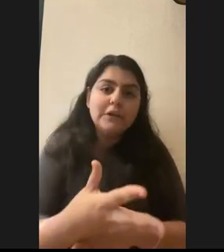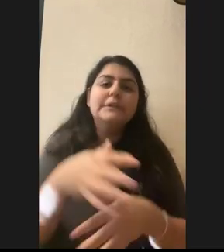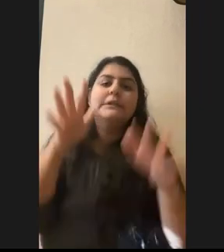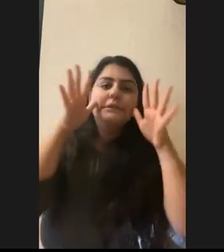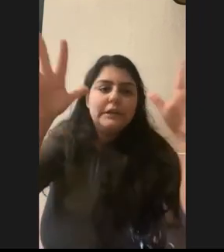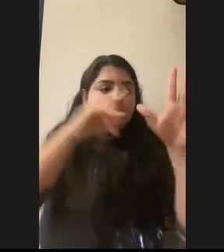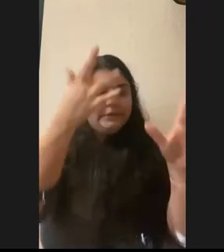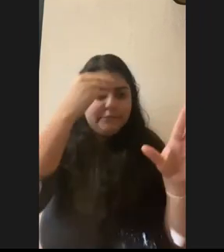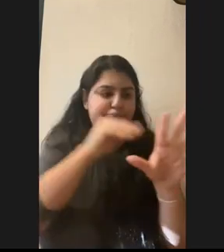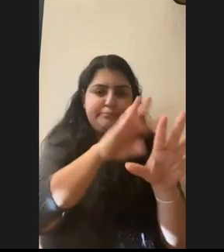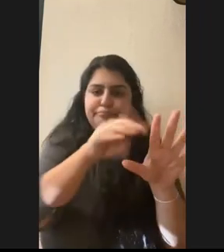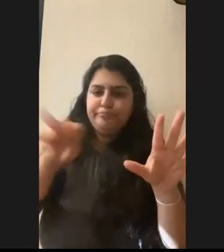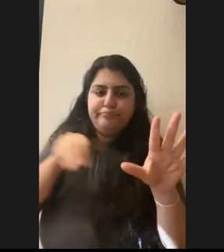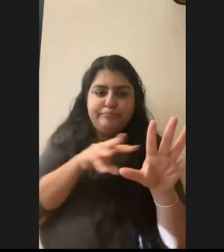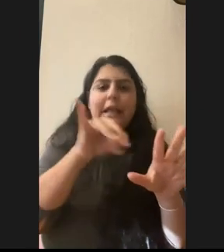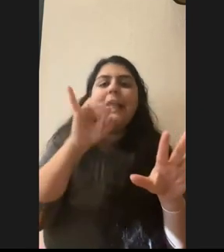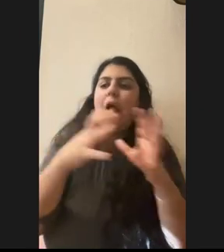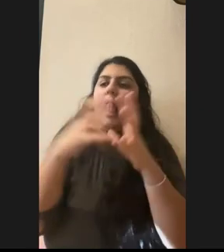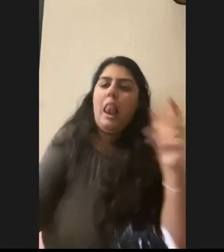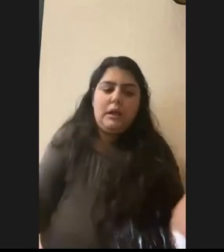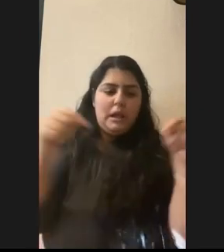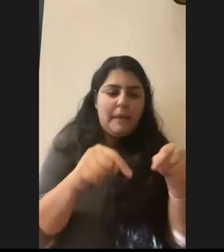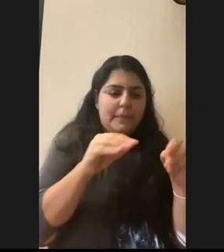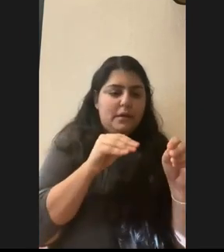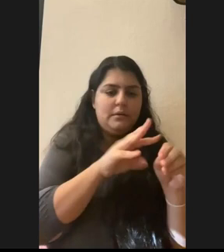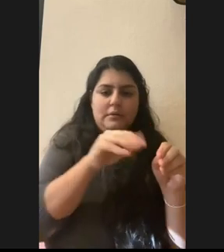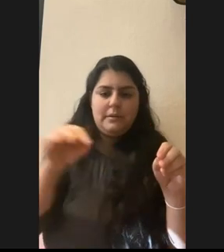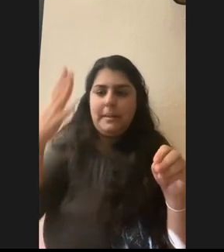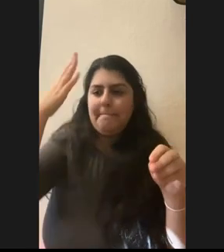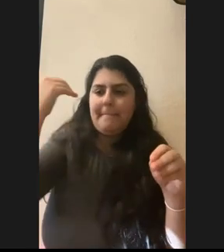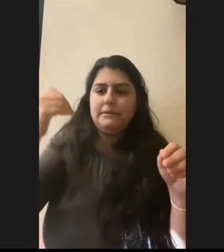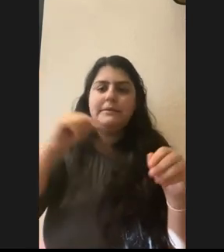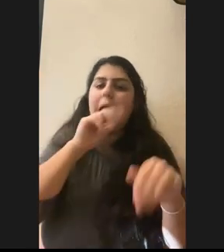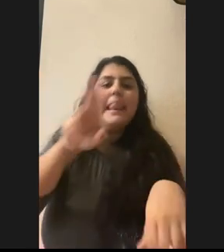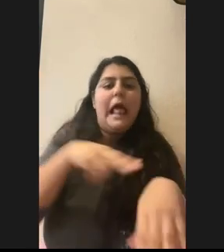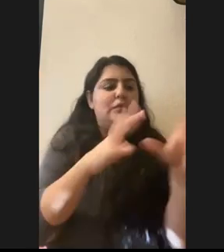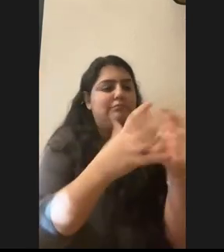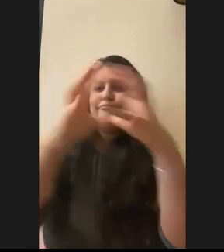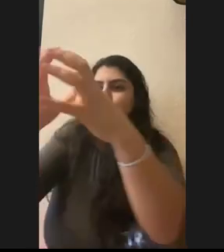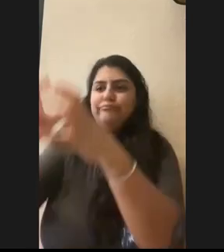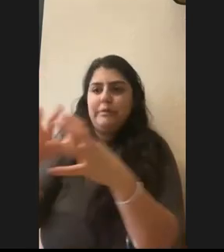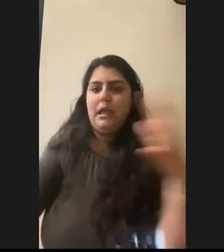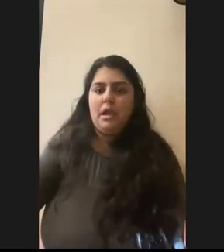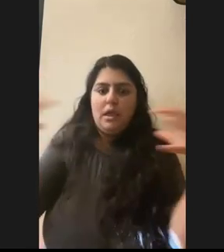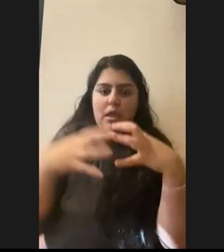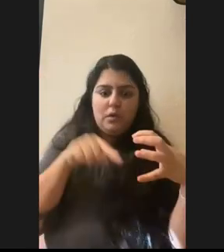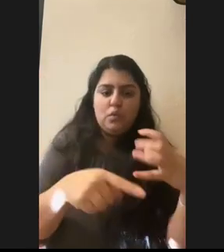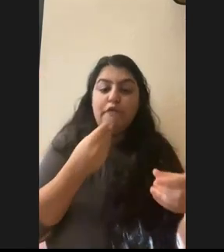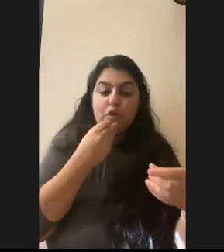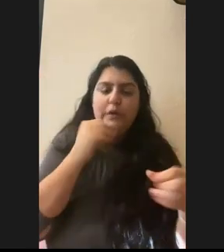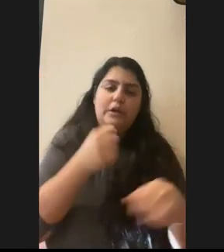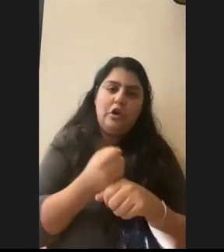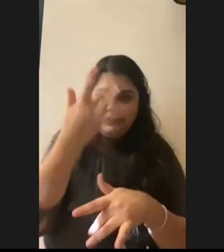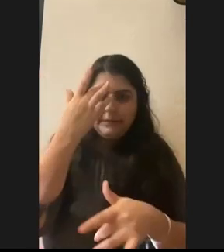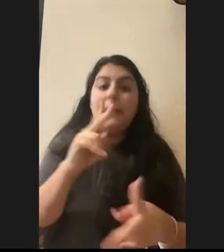space to feed, instead of spreading out, like they naturally do. Um, so people feeding wildlife for, you know, going on the